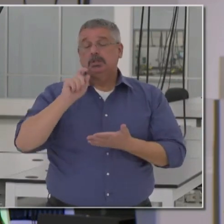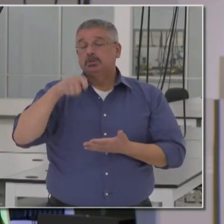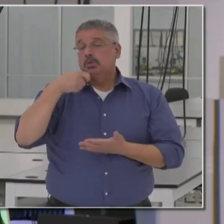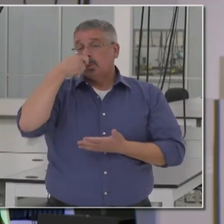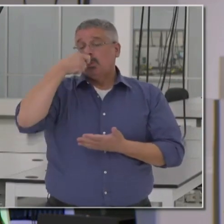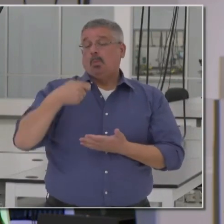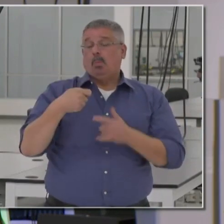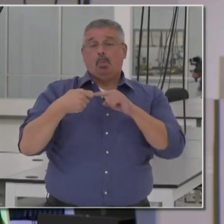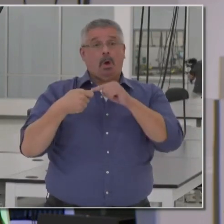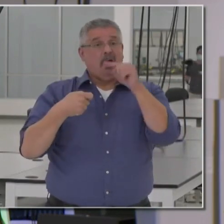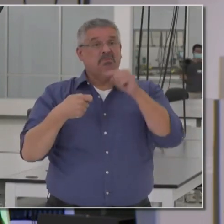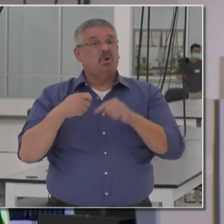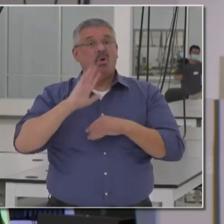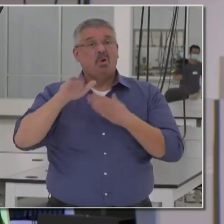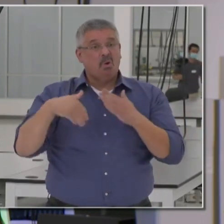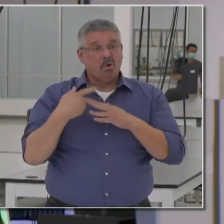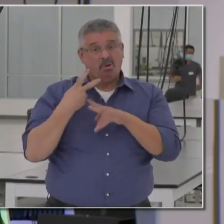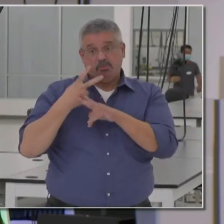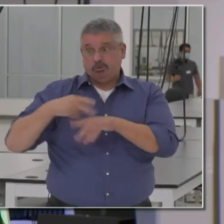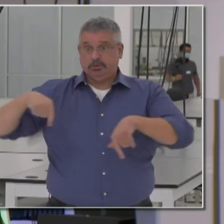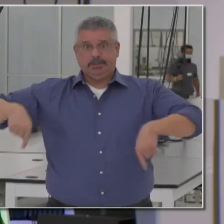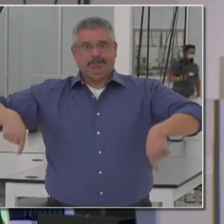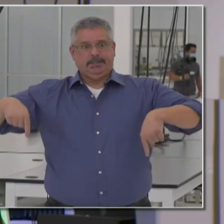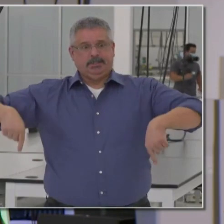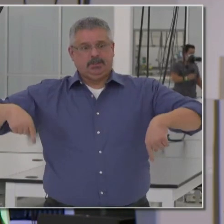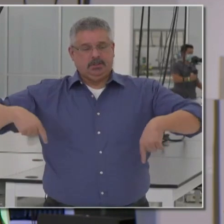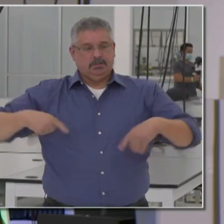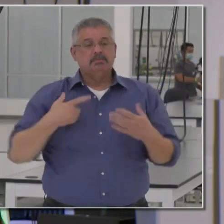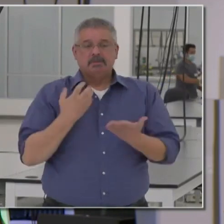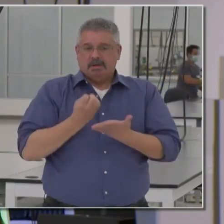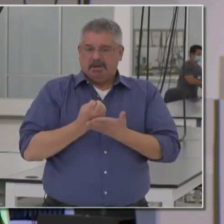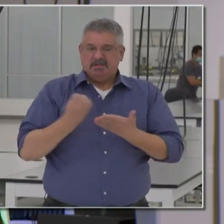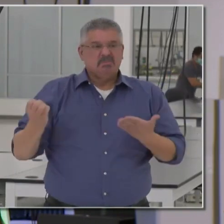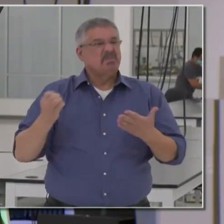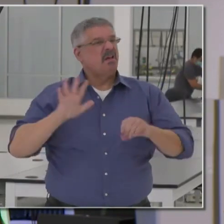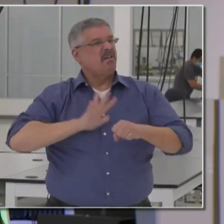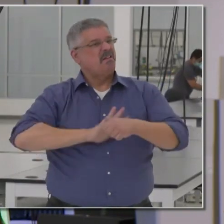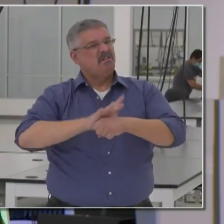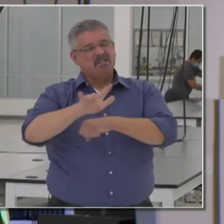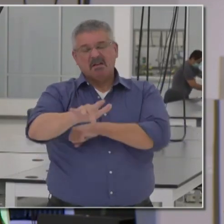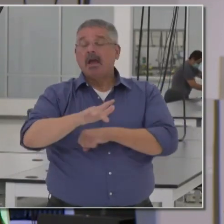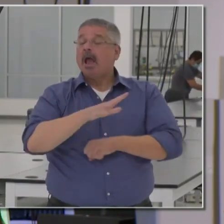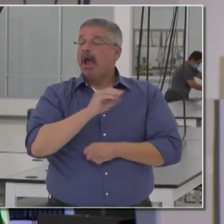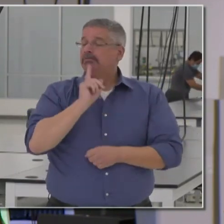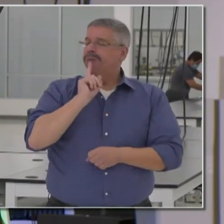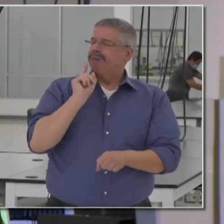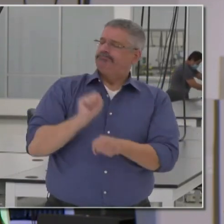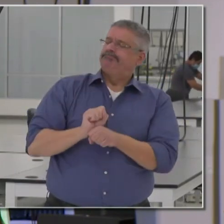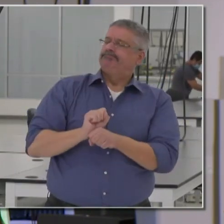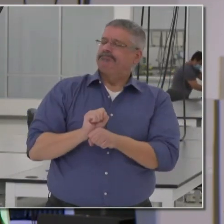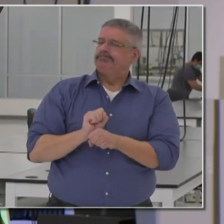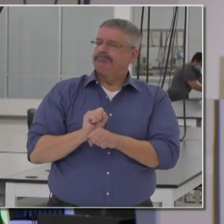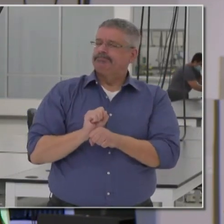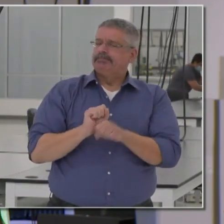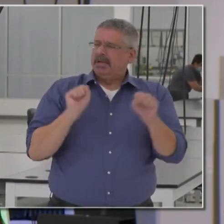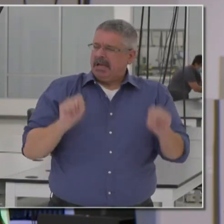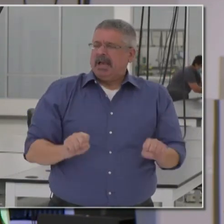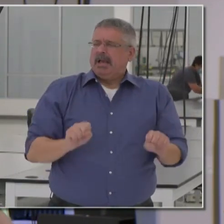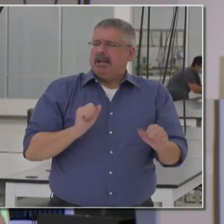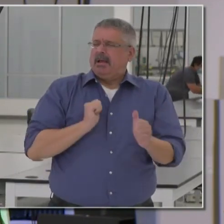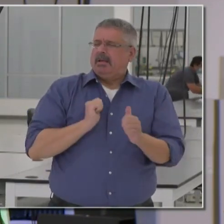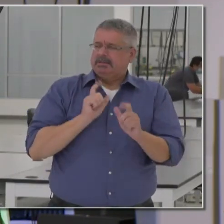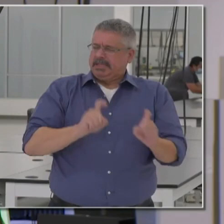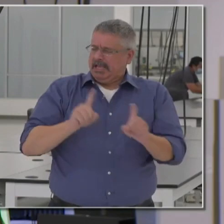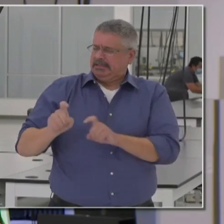the whole thing. They produce it in-house, they have adequate supplies, and they're guaranteed the capacity, again,